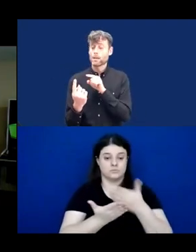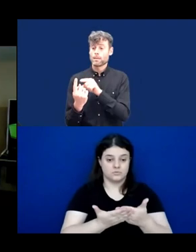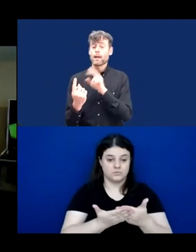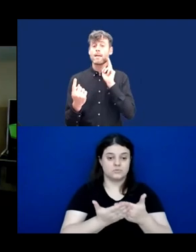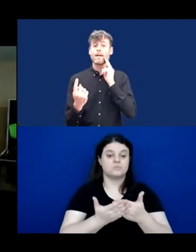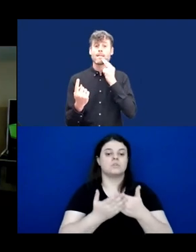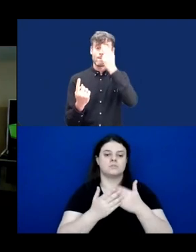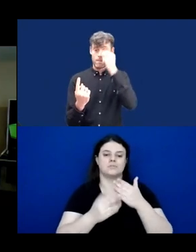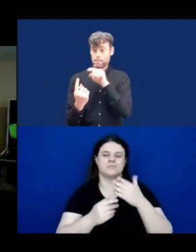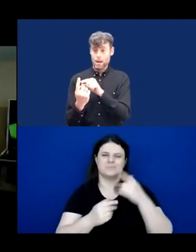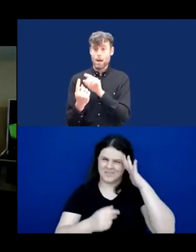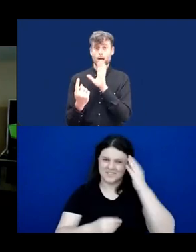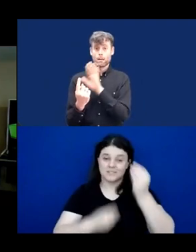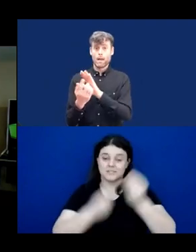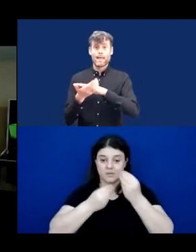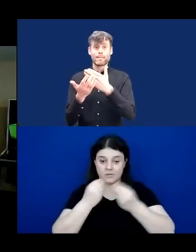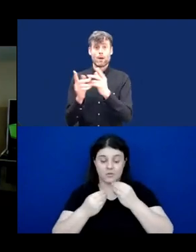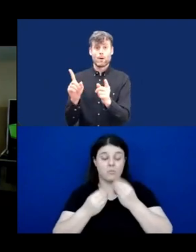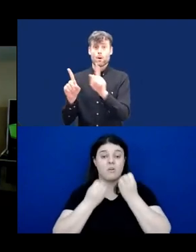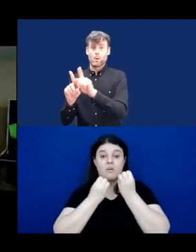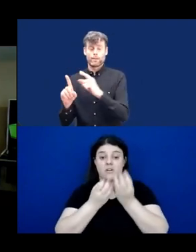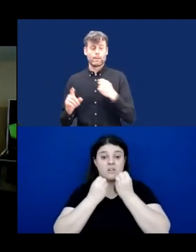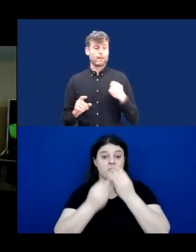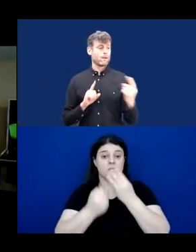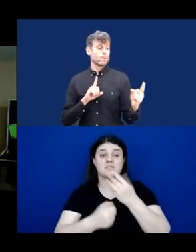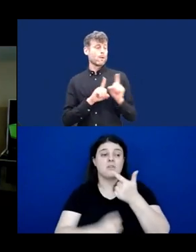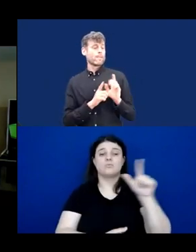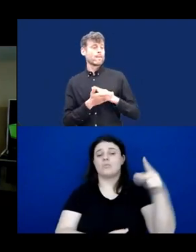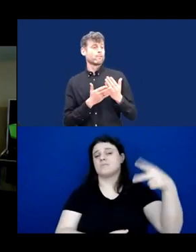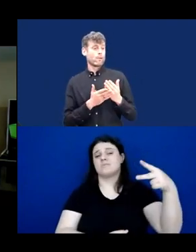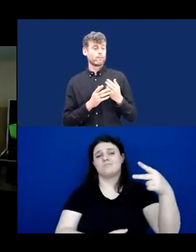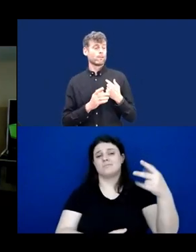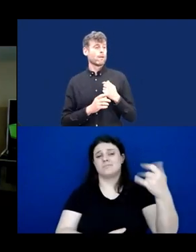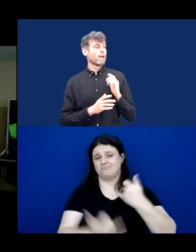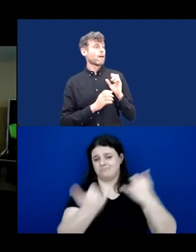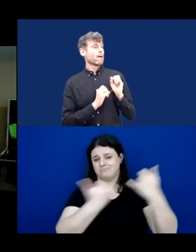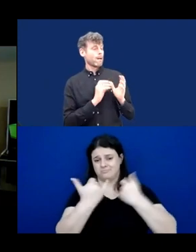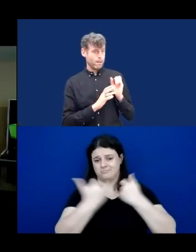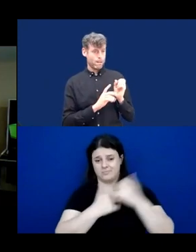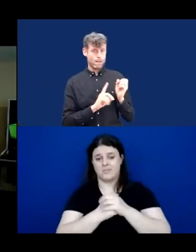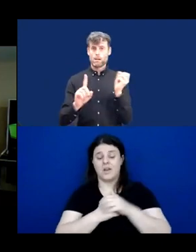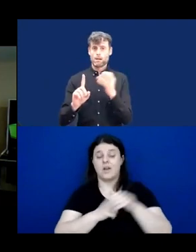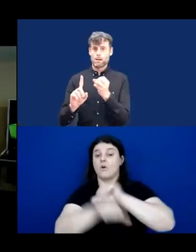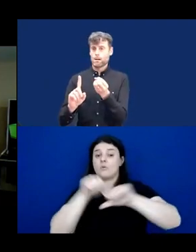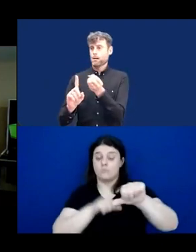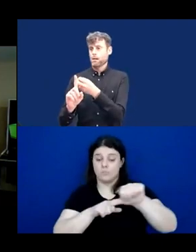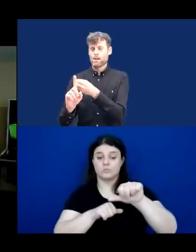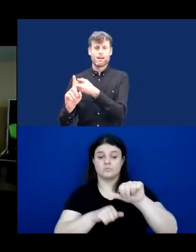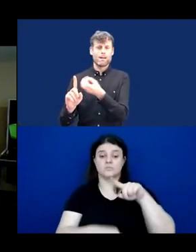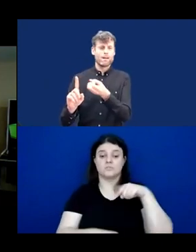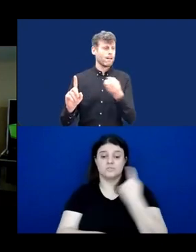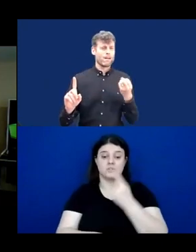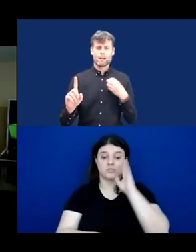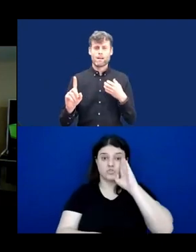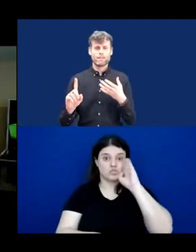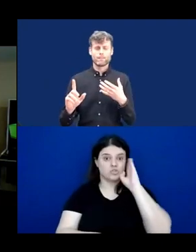imagine, and we would all be getting information secondhand. And instead, we wanted to get in touch directly. And